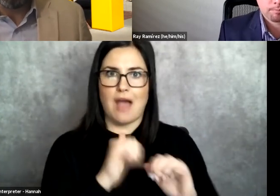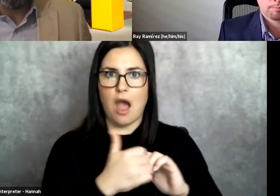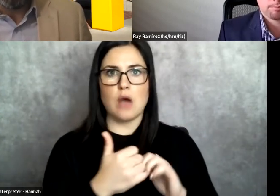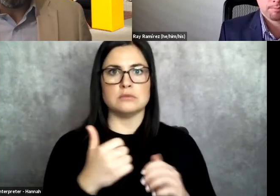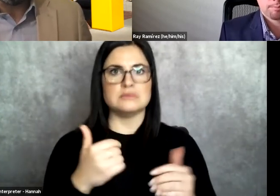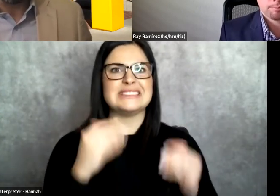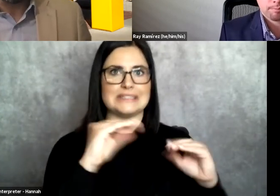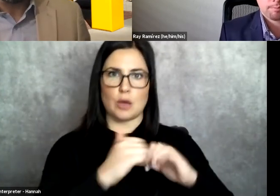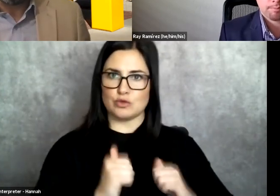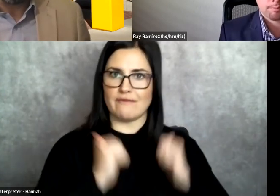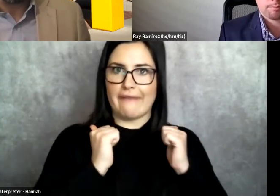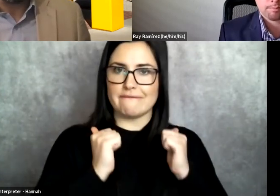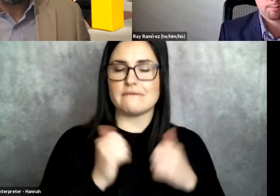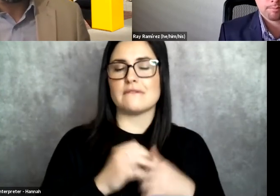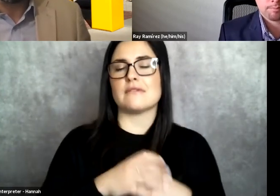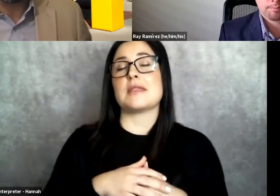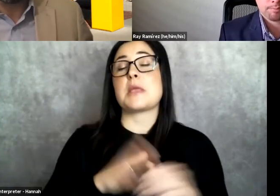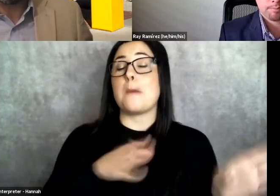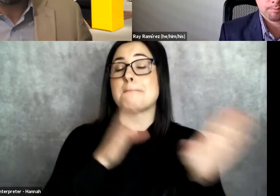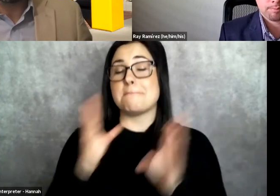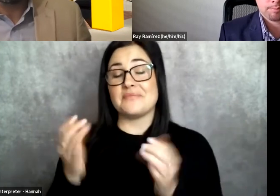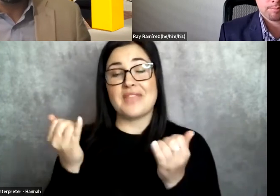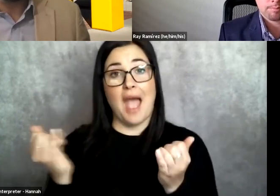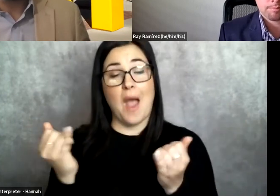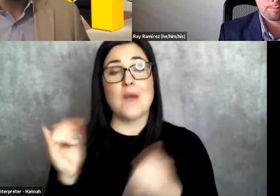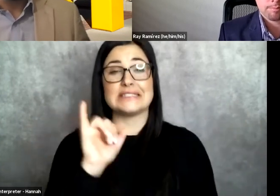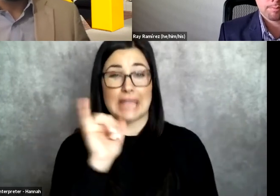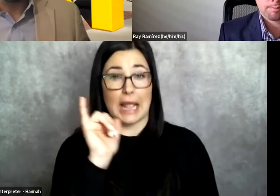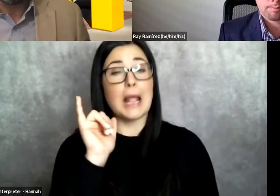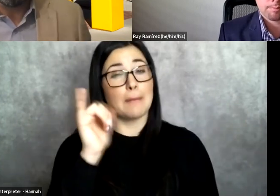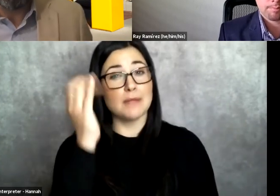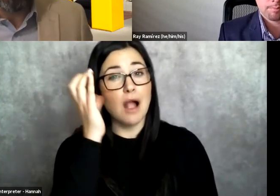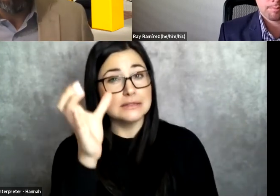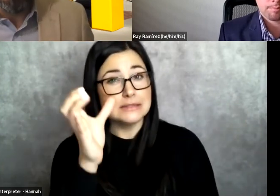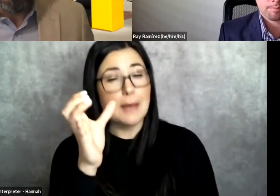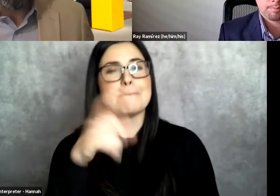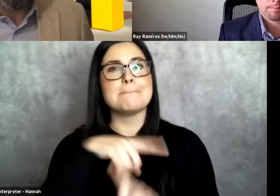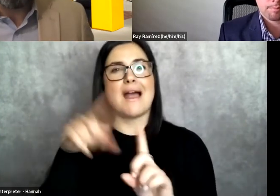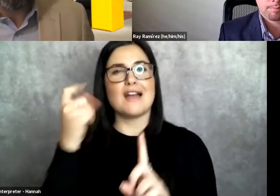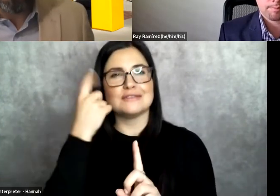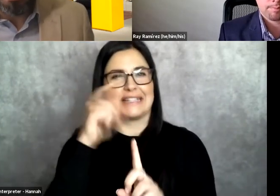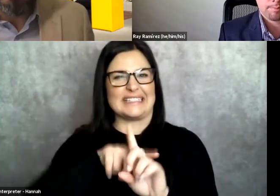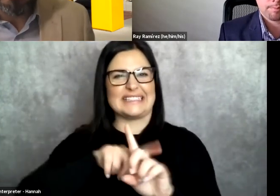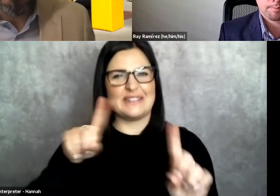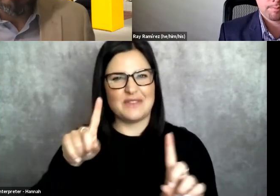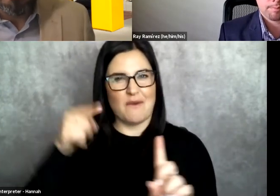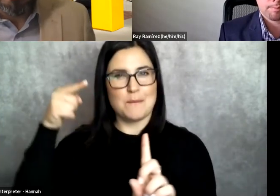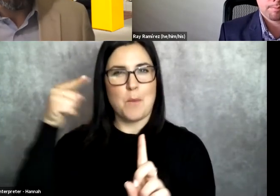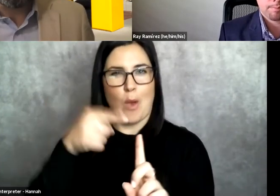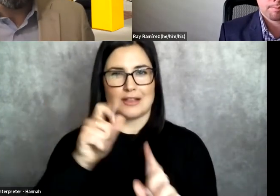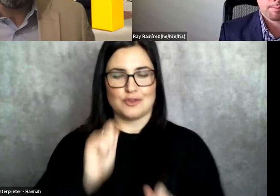now is taking on that same spirit, but doing it in a way where it's not about surviving,